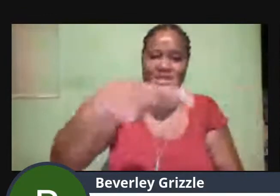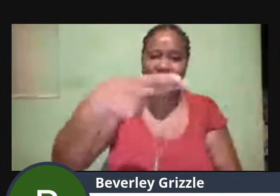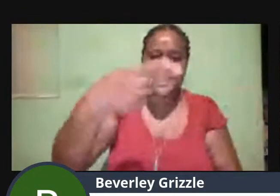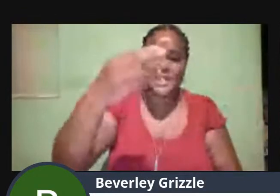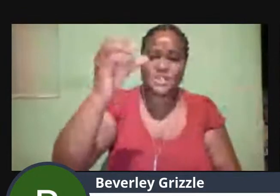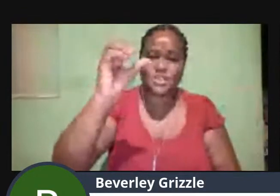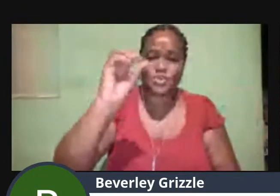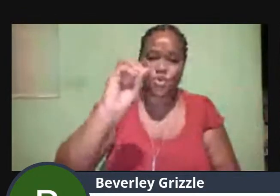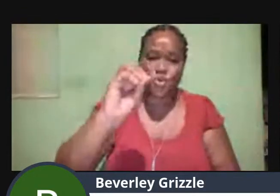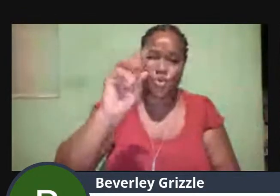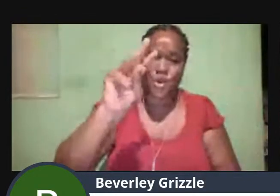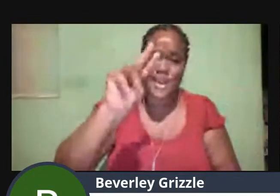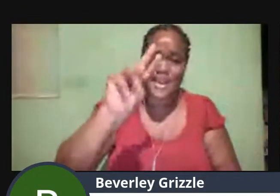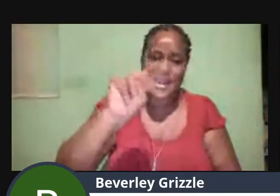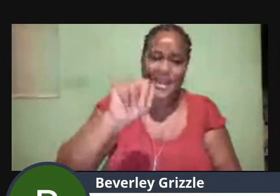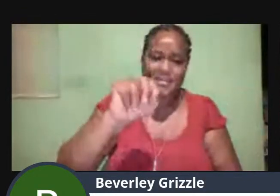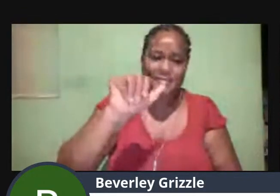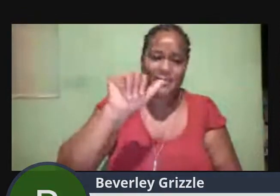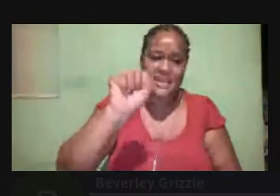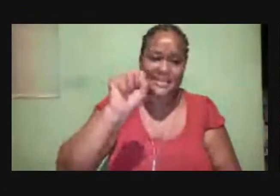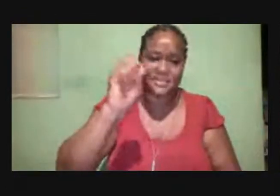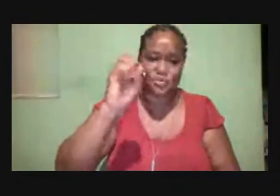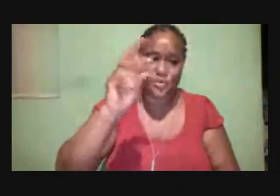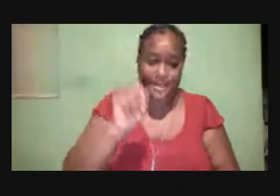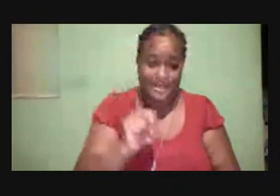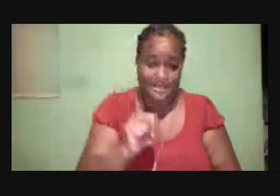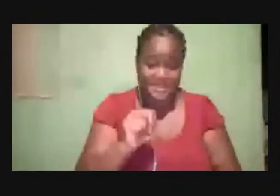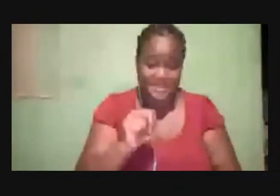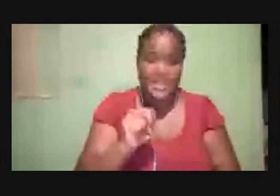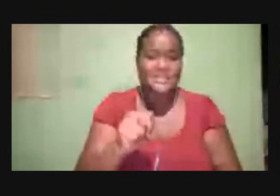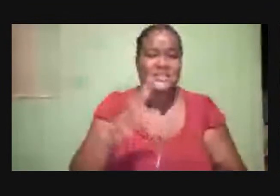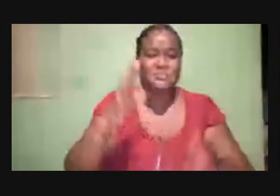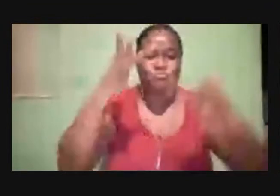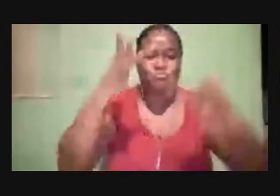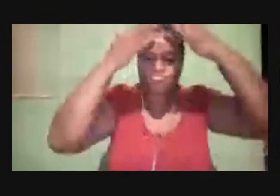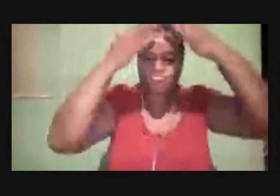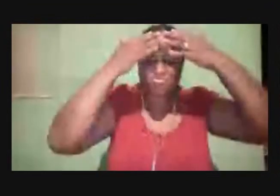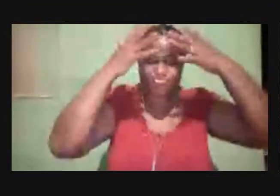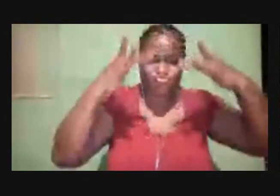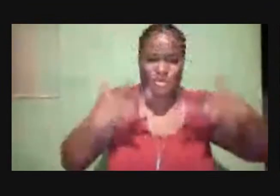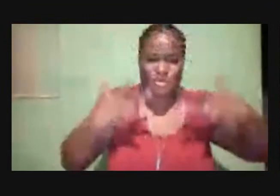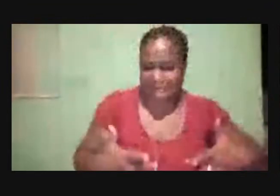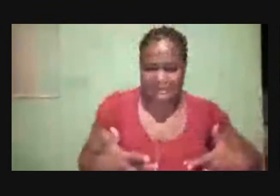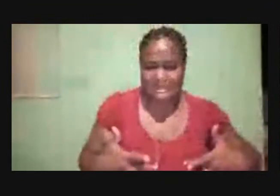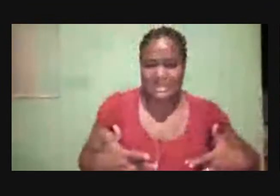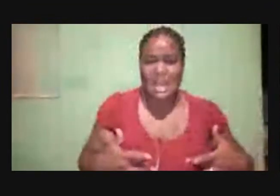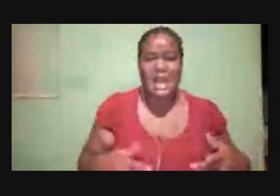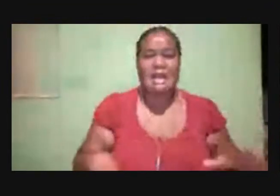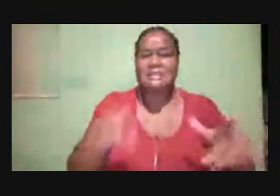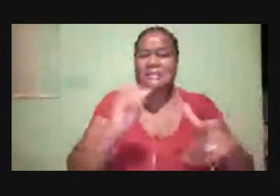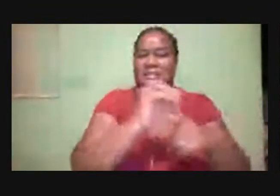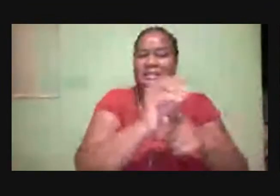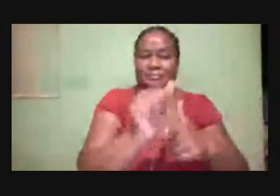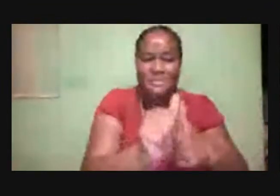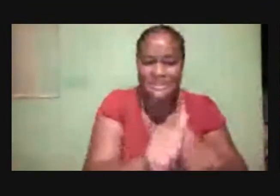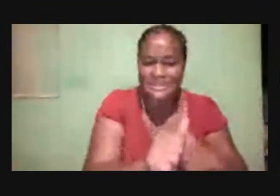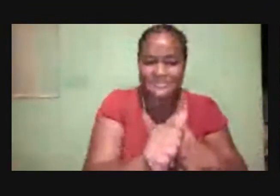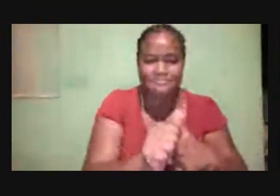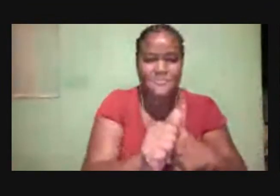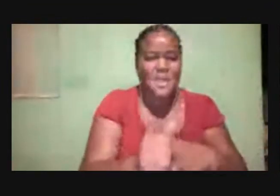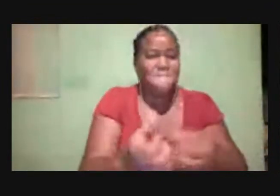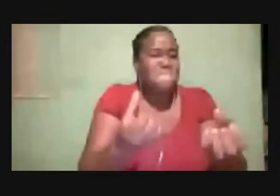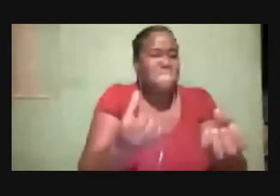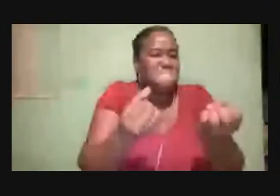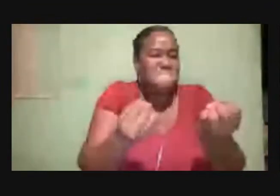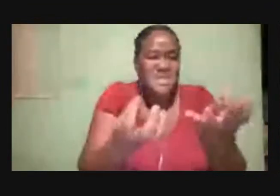Depression and Disability It is an illness That affects More than 17 million